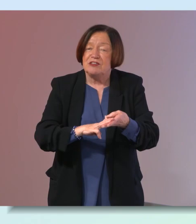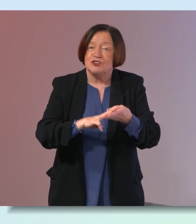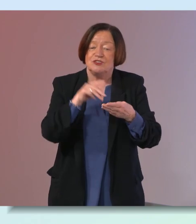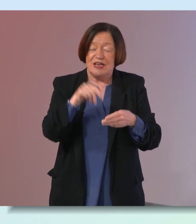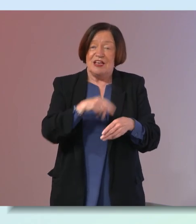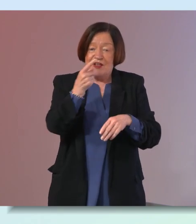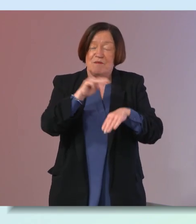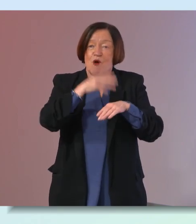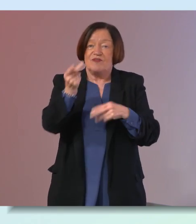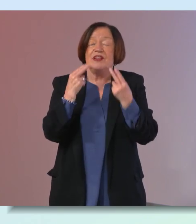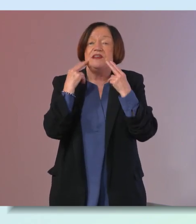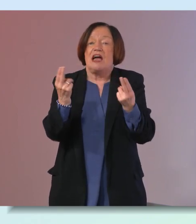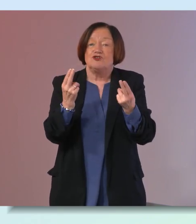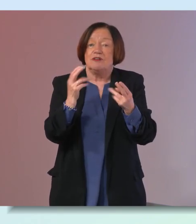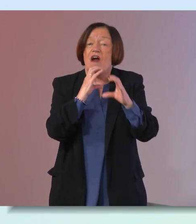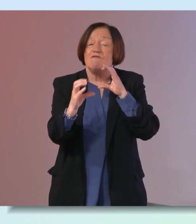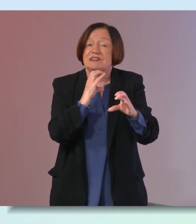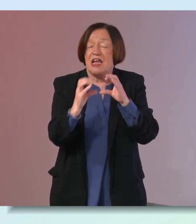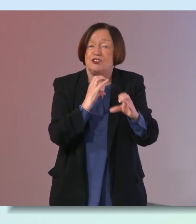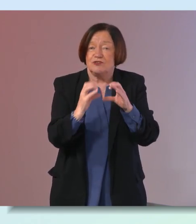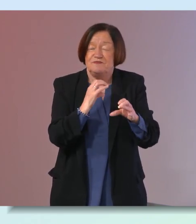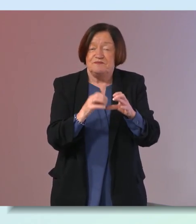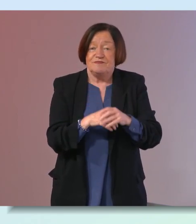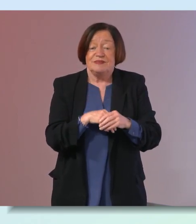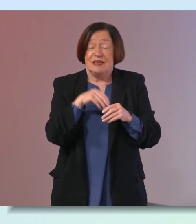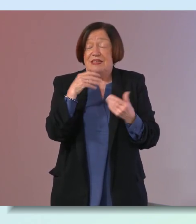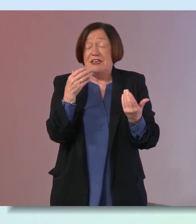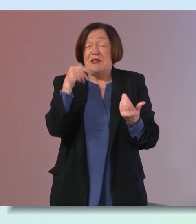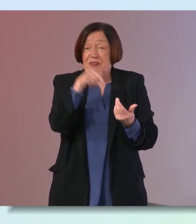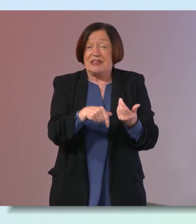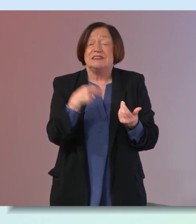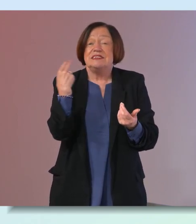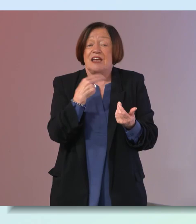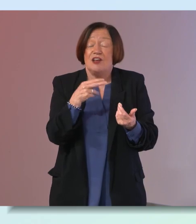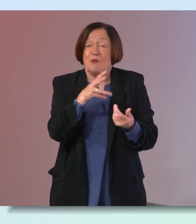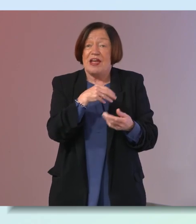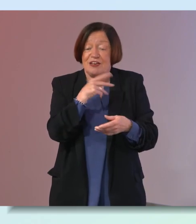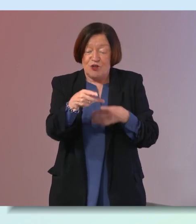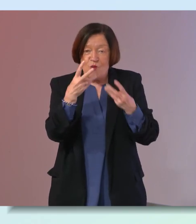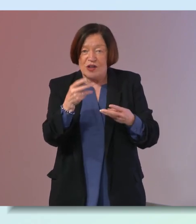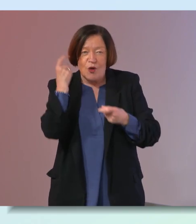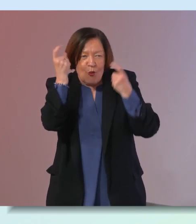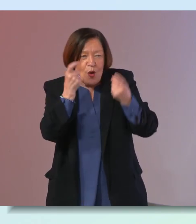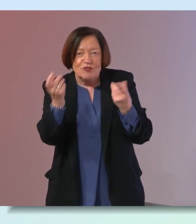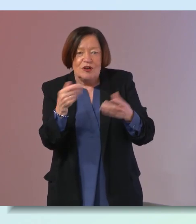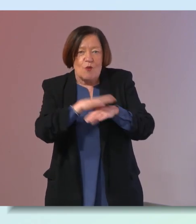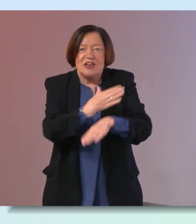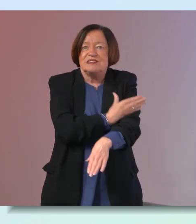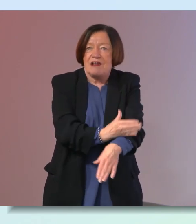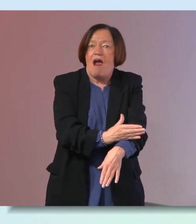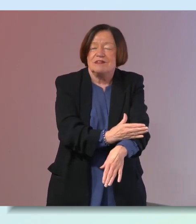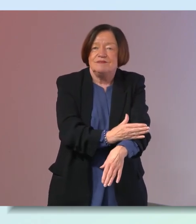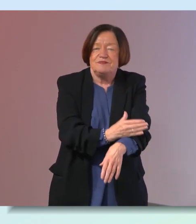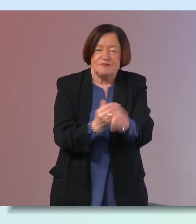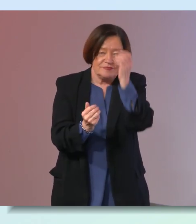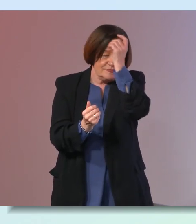part of the national conversation so um so that's kind of a nice place to go to if you're kind of wondering where to start so